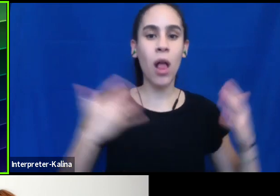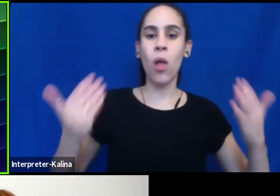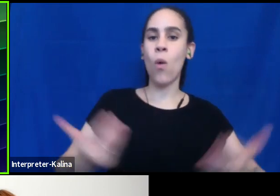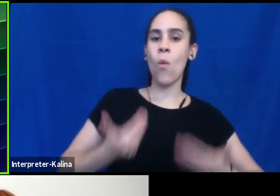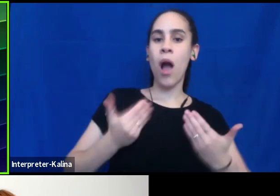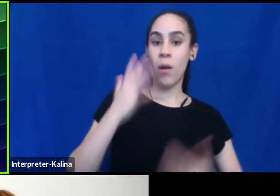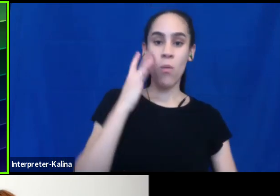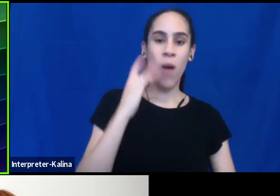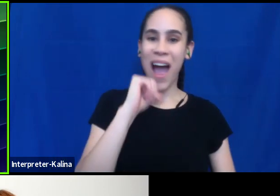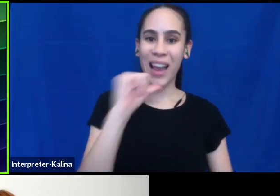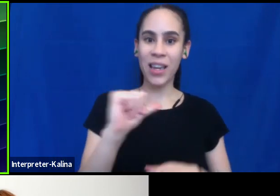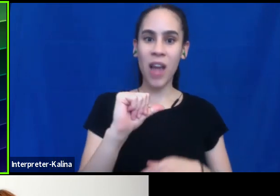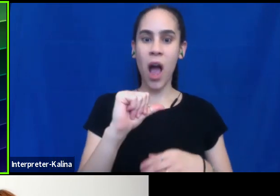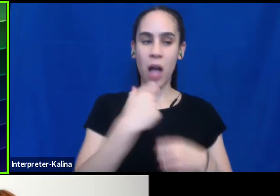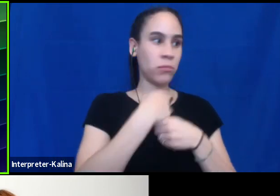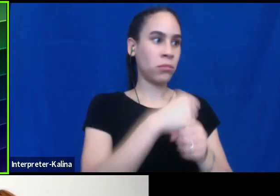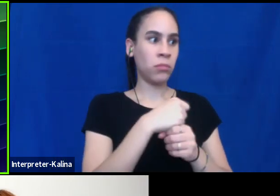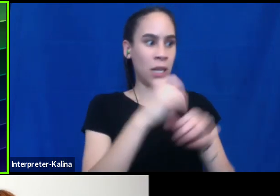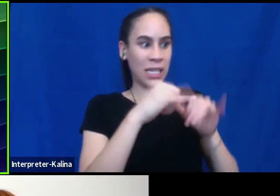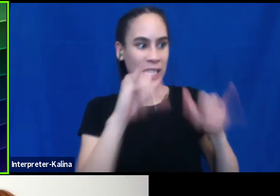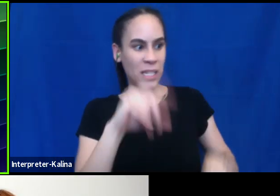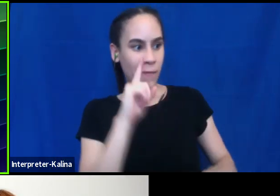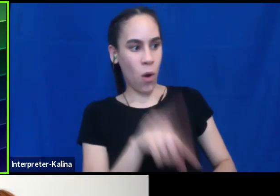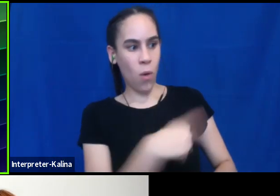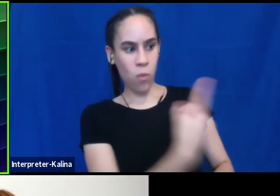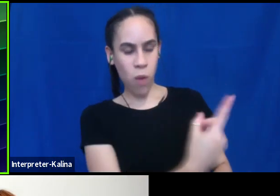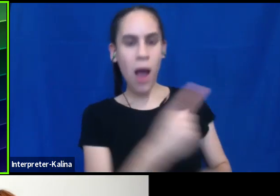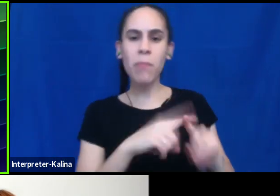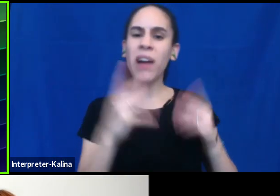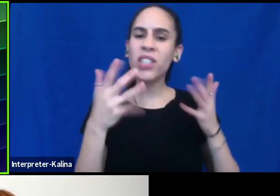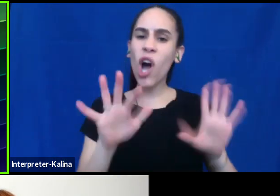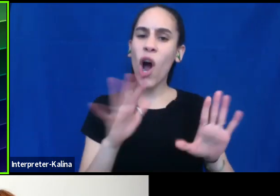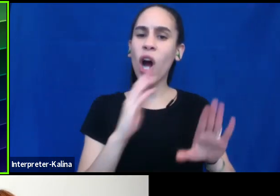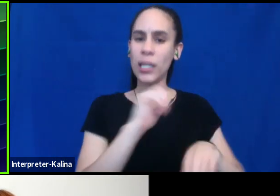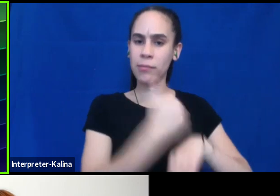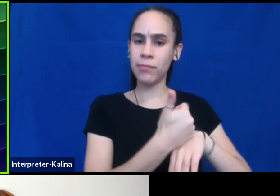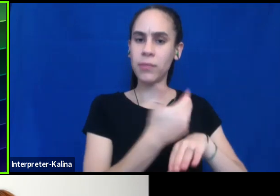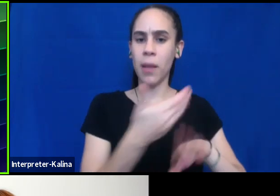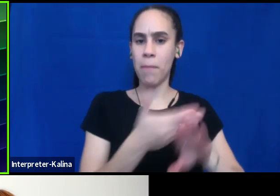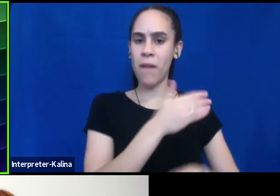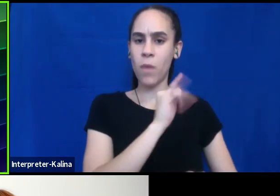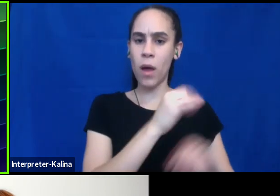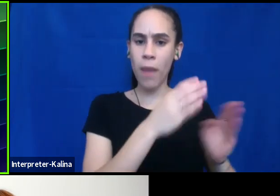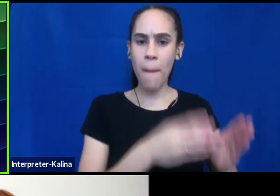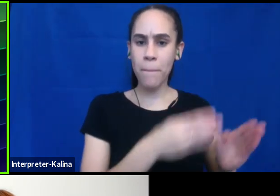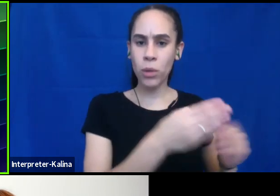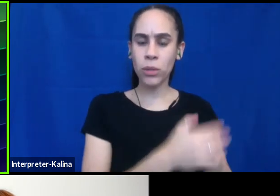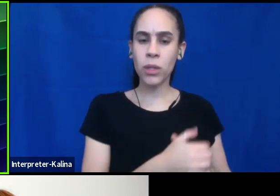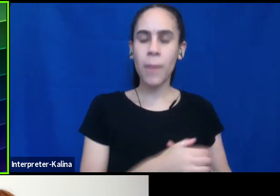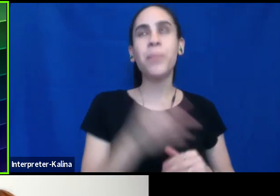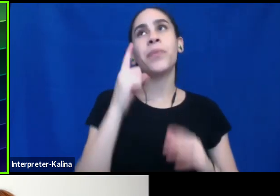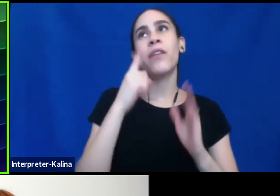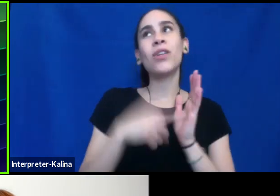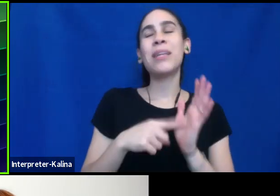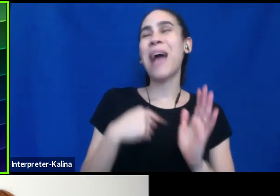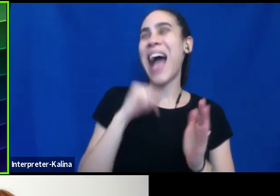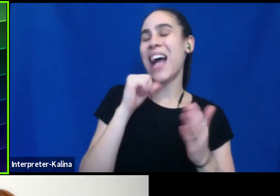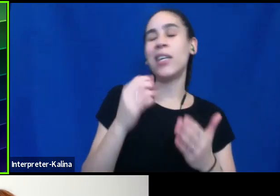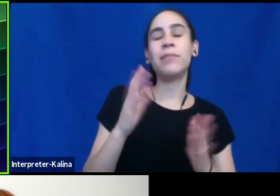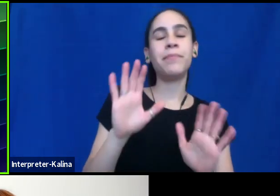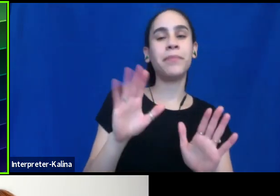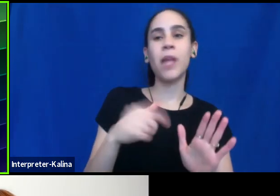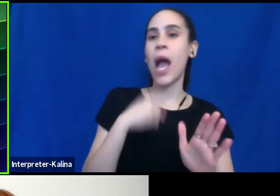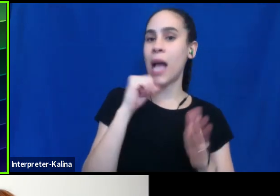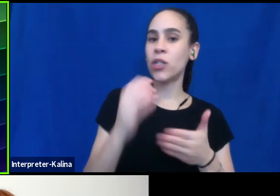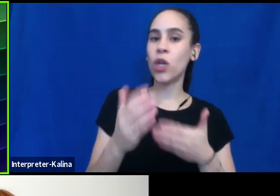because of this one person. So for example, when you are, um, and I wouldn't recommend doing this at every